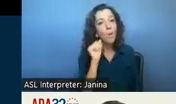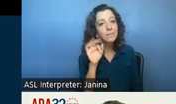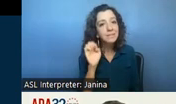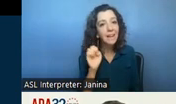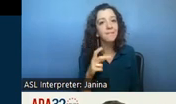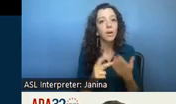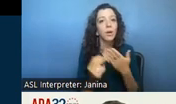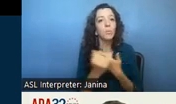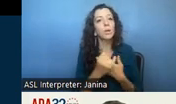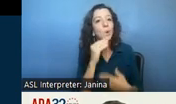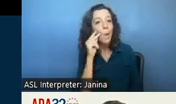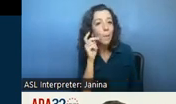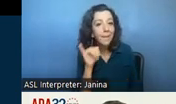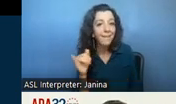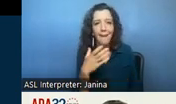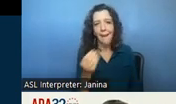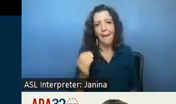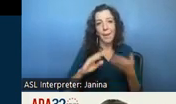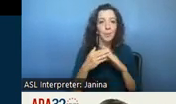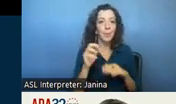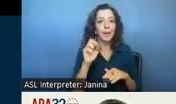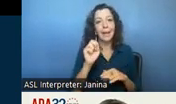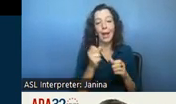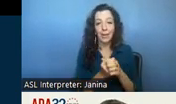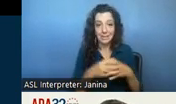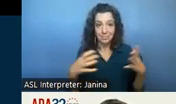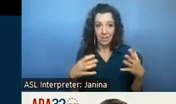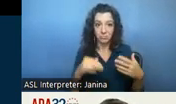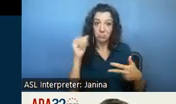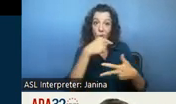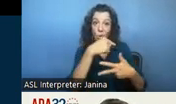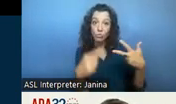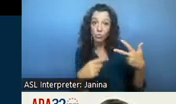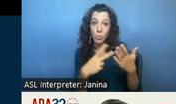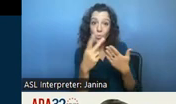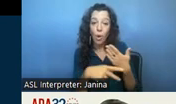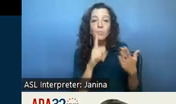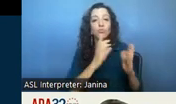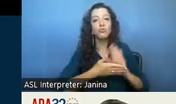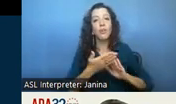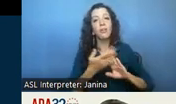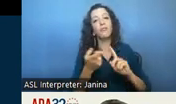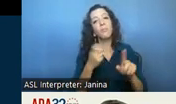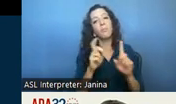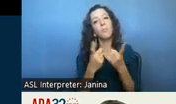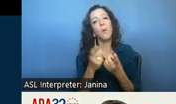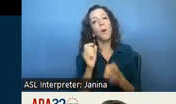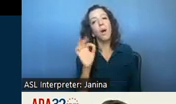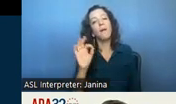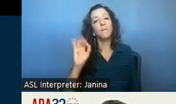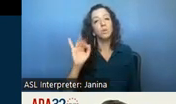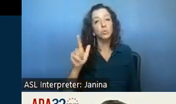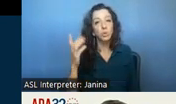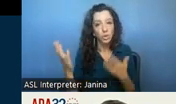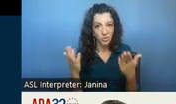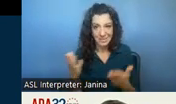community care expansion um those three programs are being run out of our out of the department of social services and provide